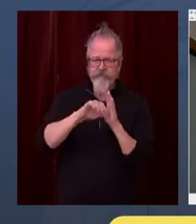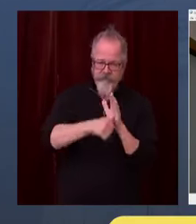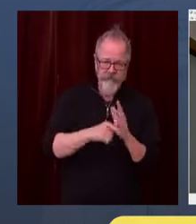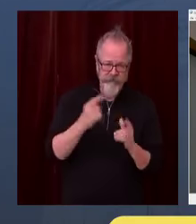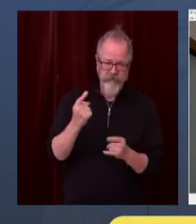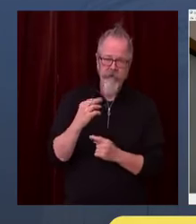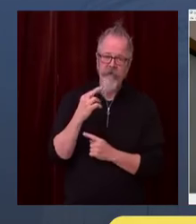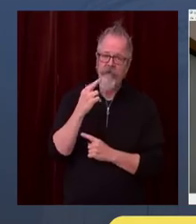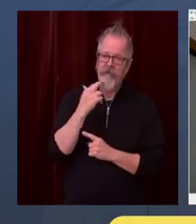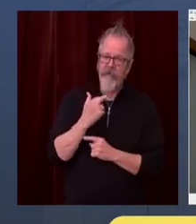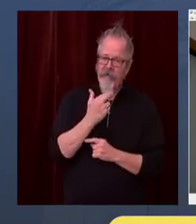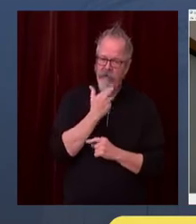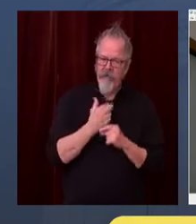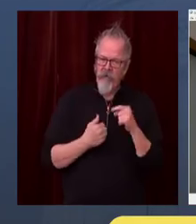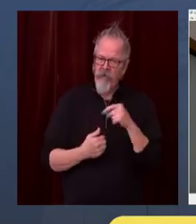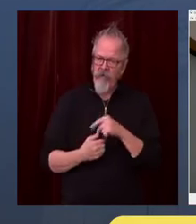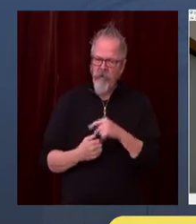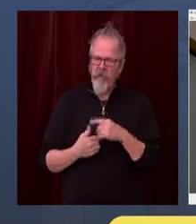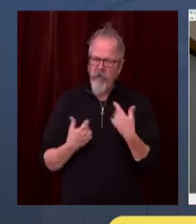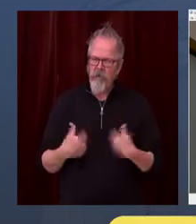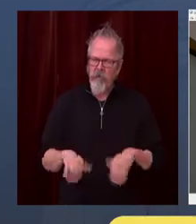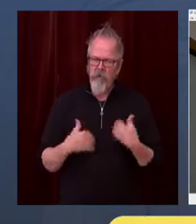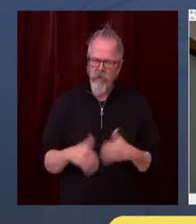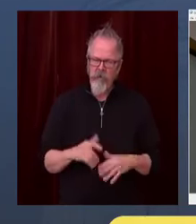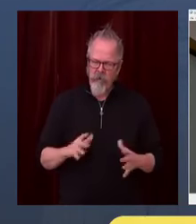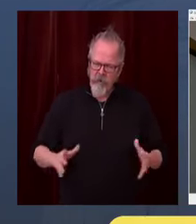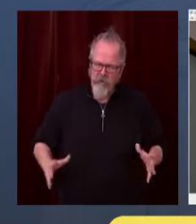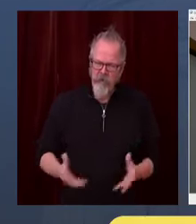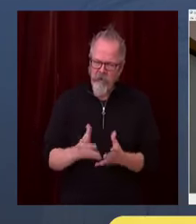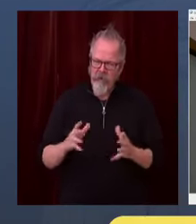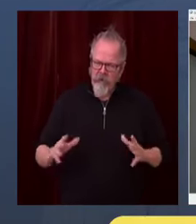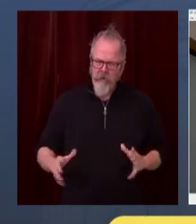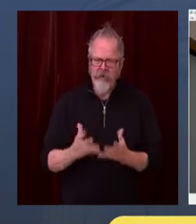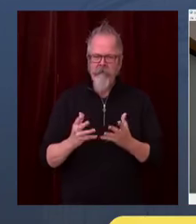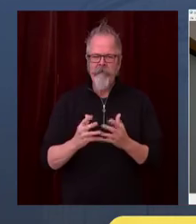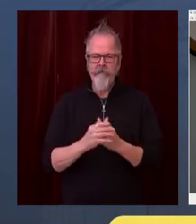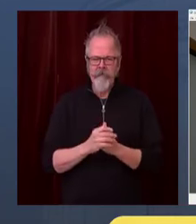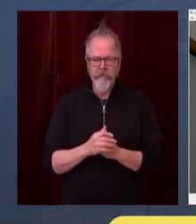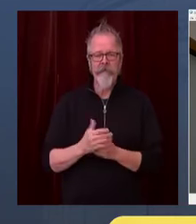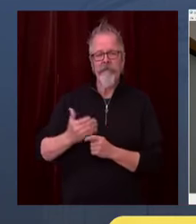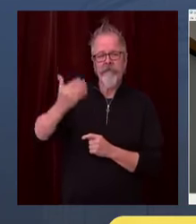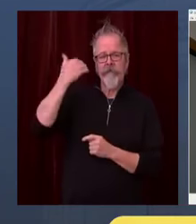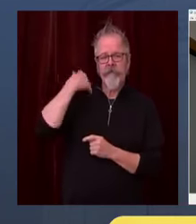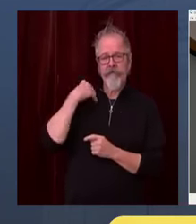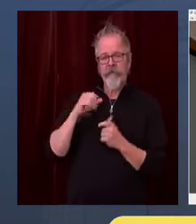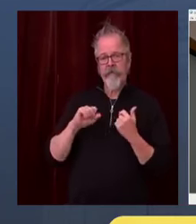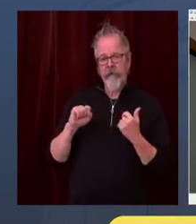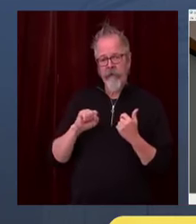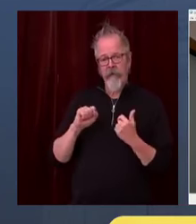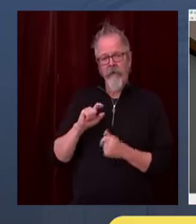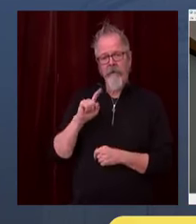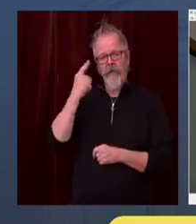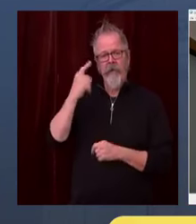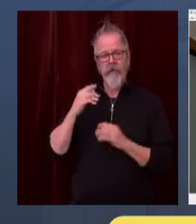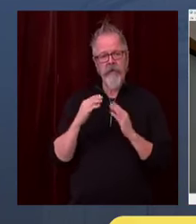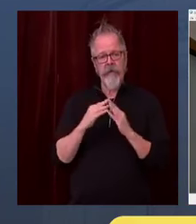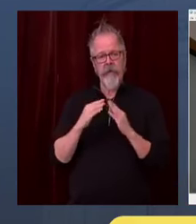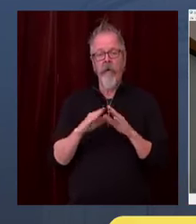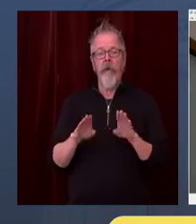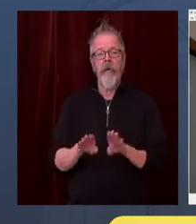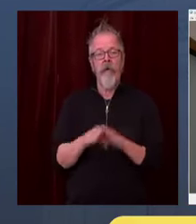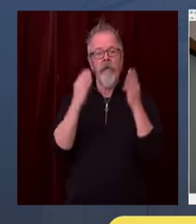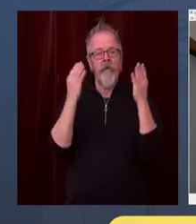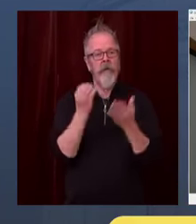fund this past week, and I will be exploring all options to increase that fund to help people on an emergency basis.